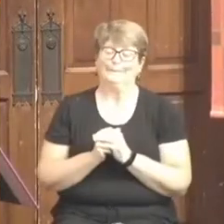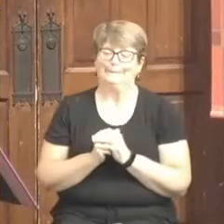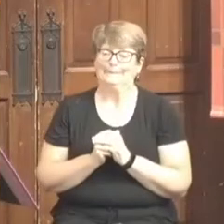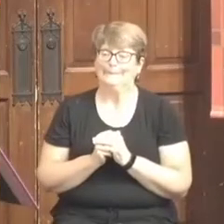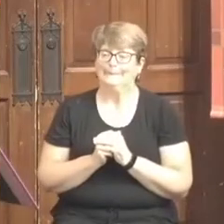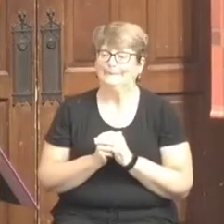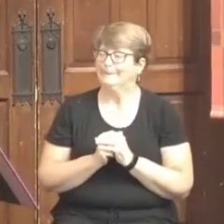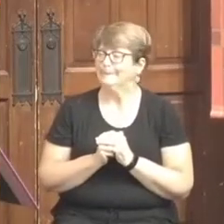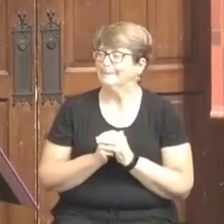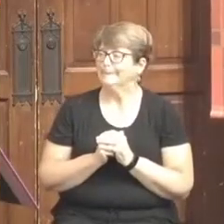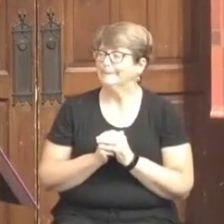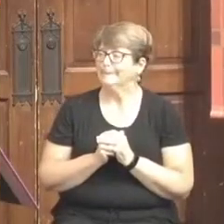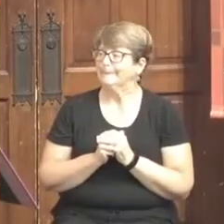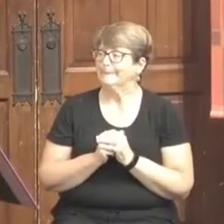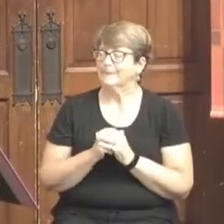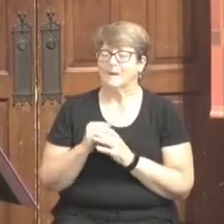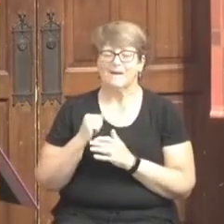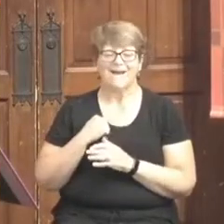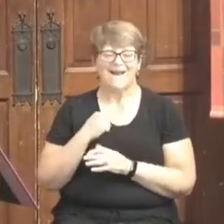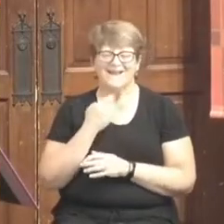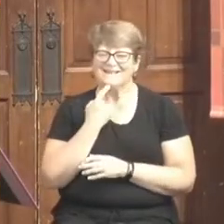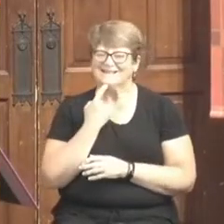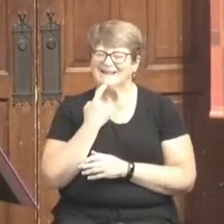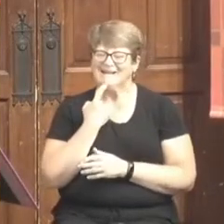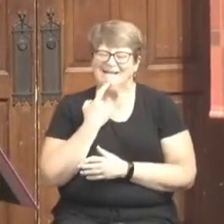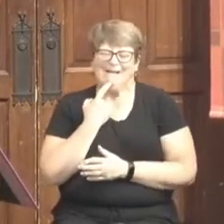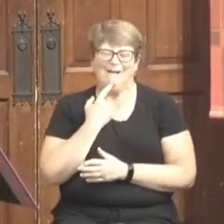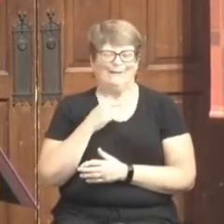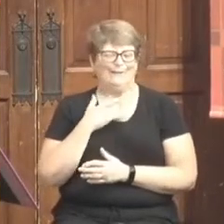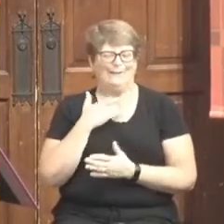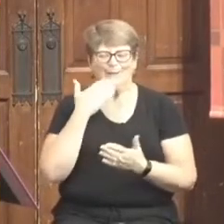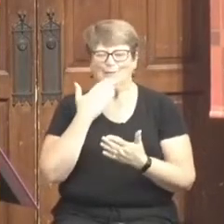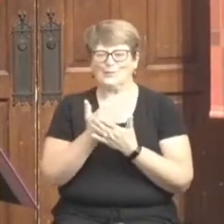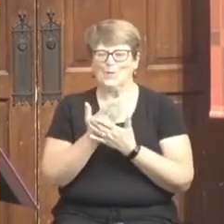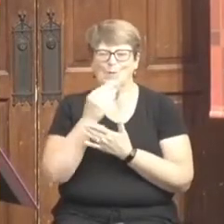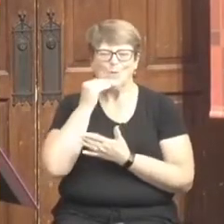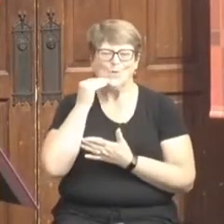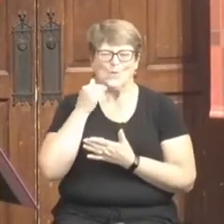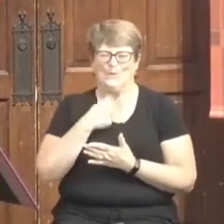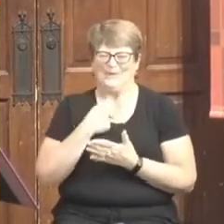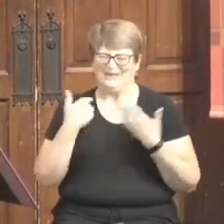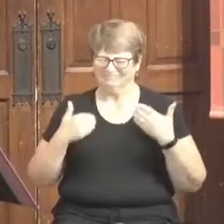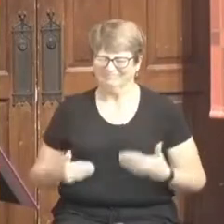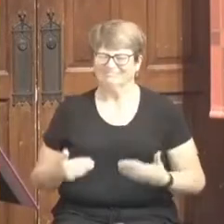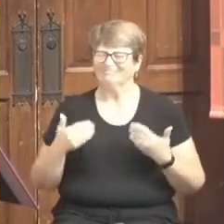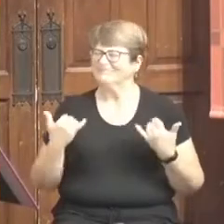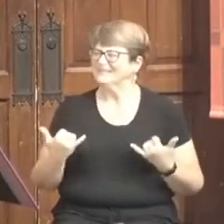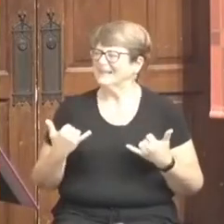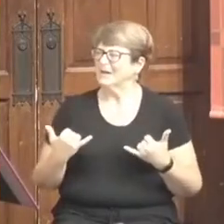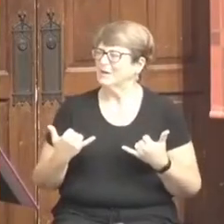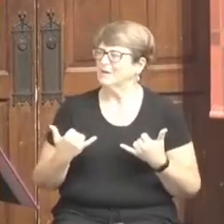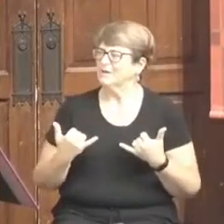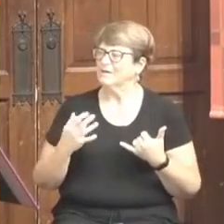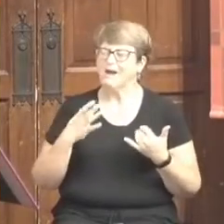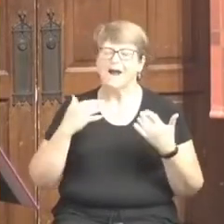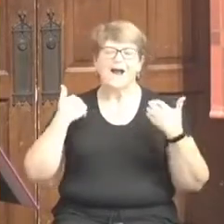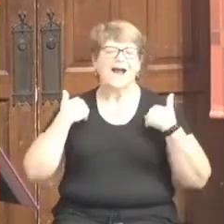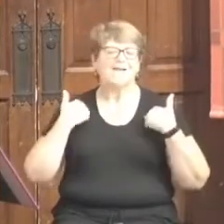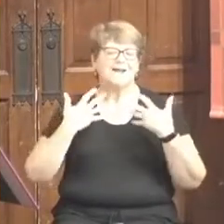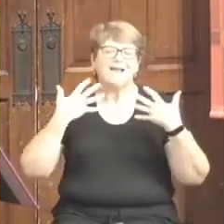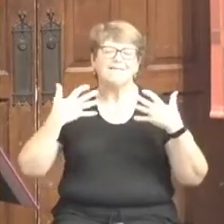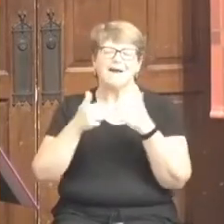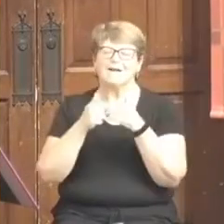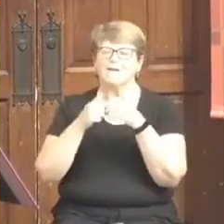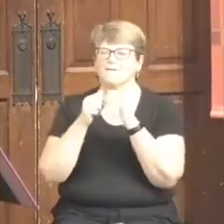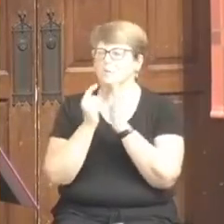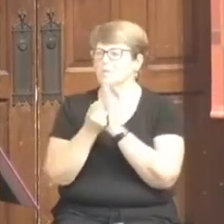And so all I can say is, it's good to be home. It's good to be home. I've got a lot of homes. I've got a